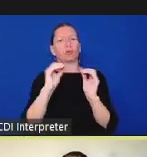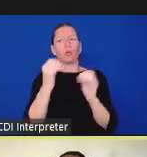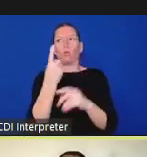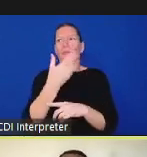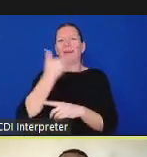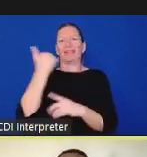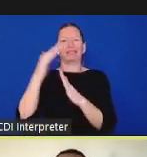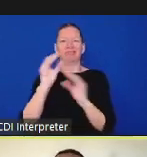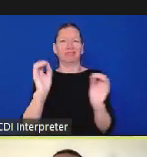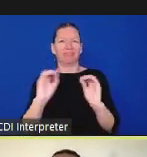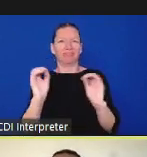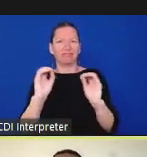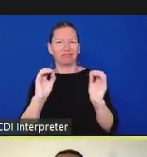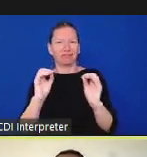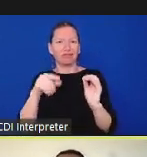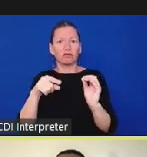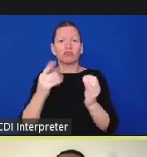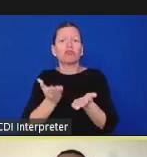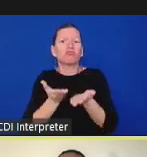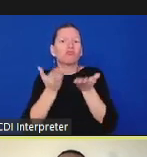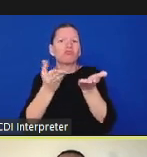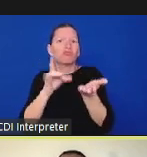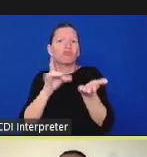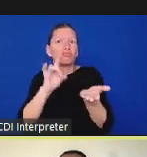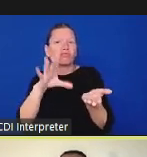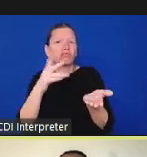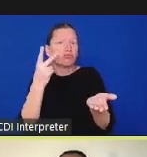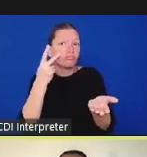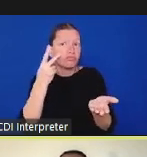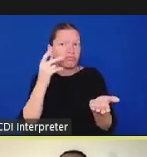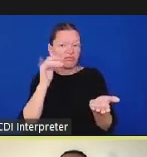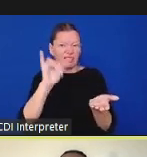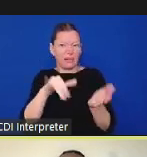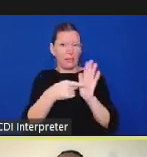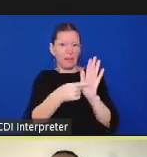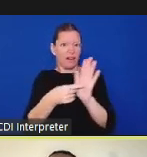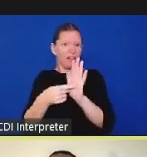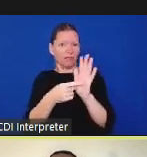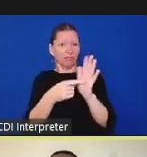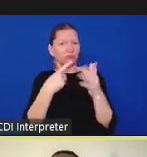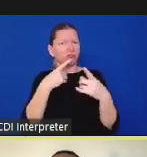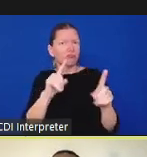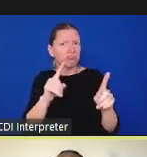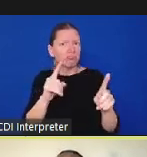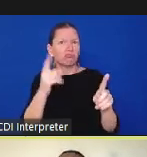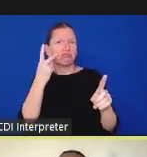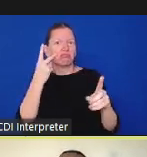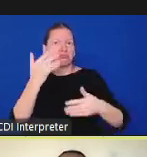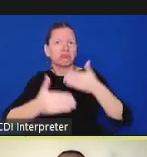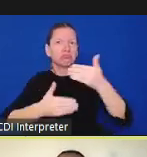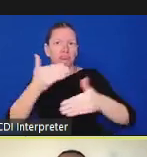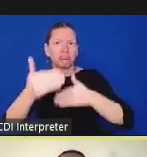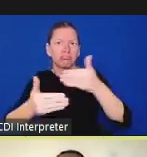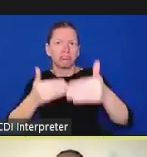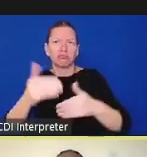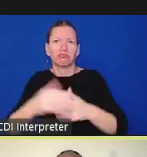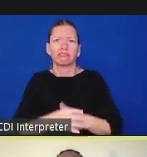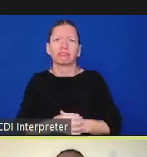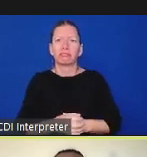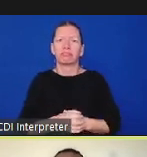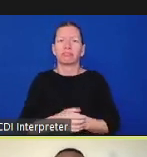that um assembly bill 1185 gave communities the option of either or i'm sorry